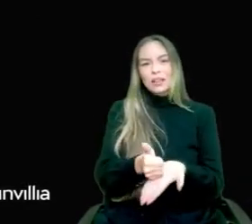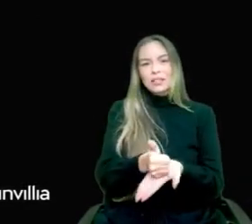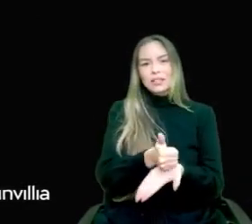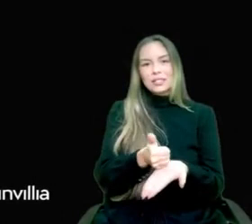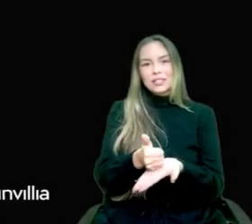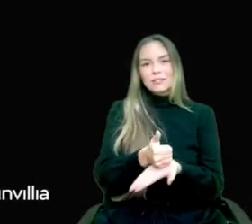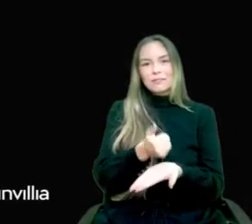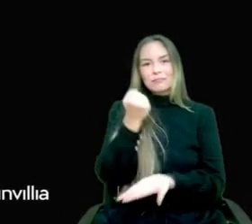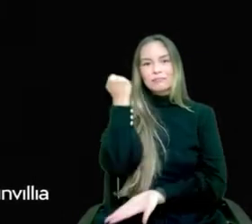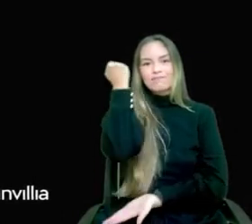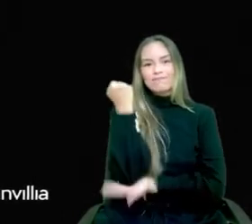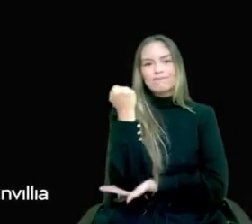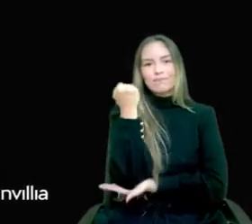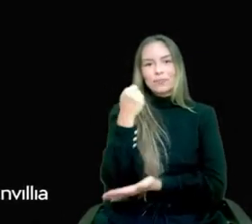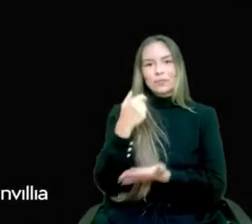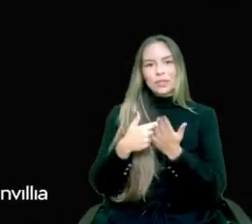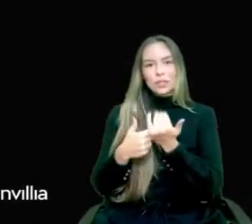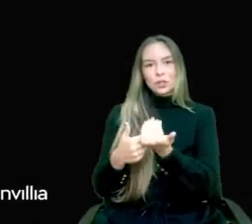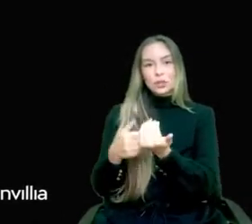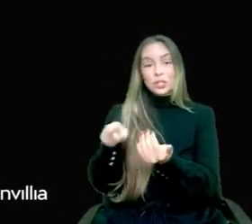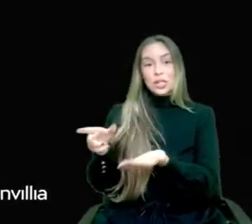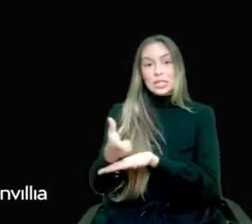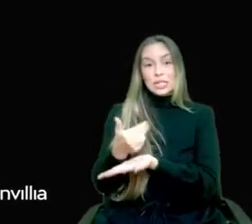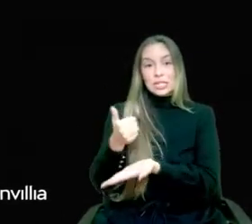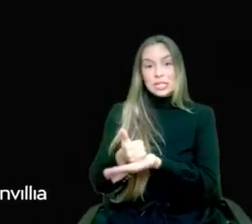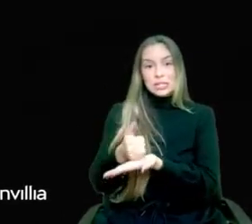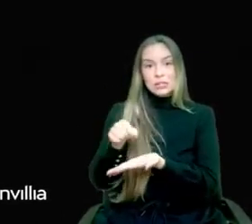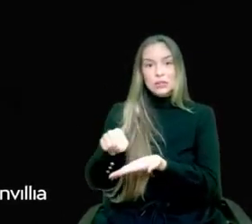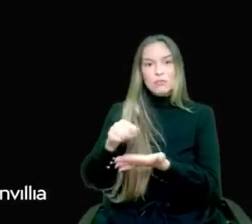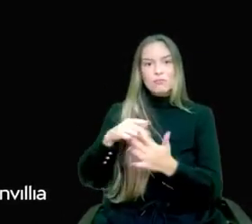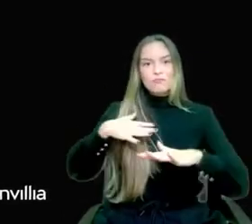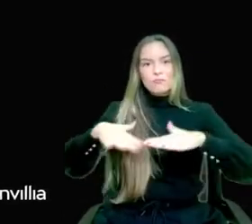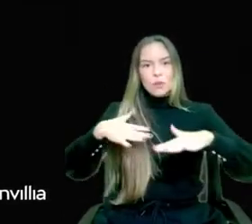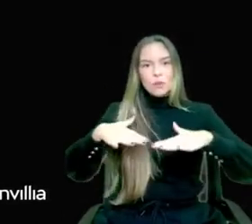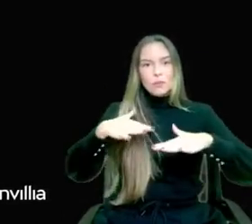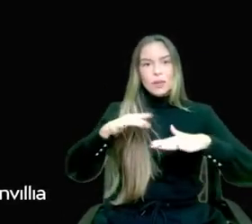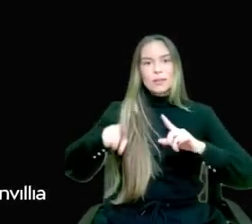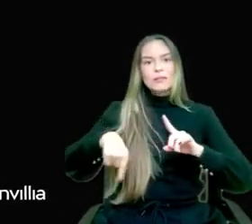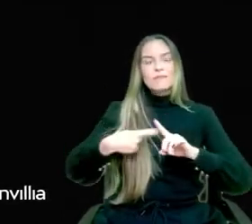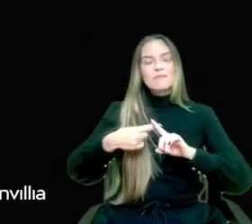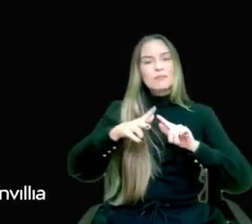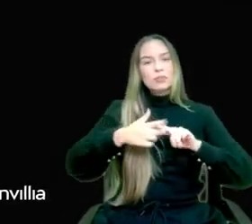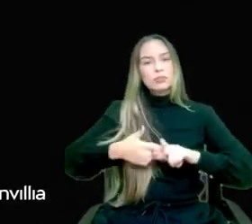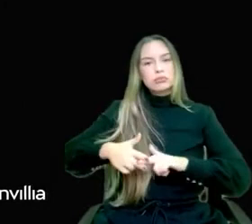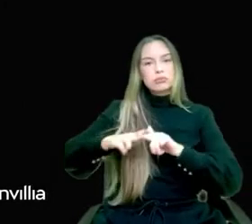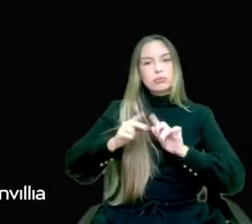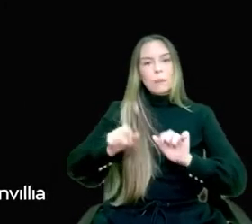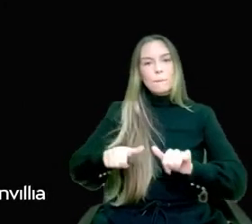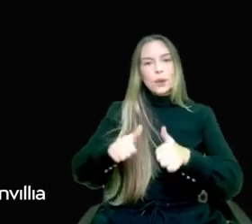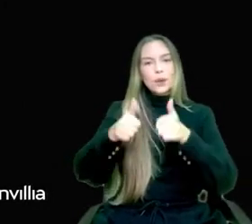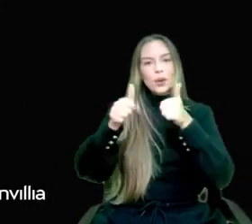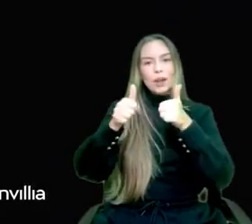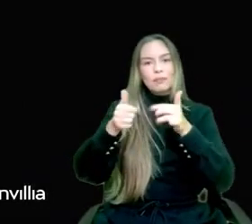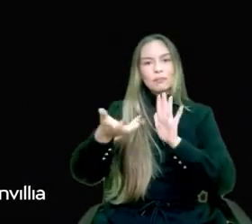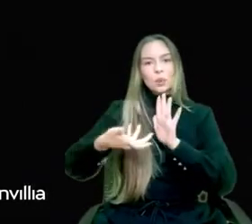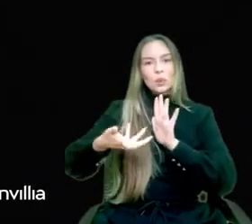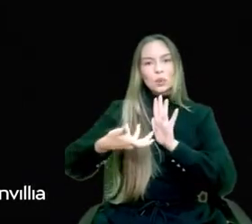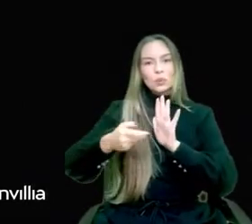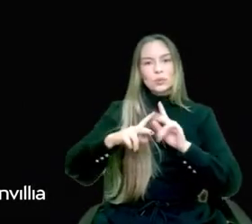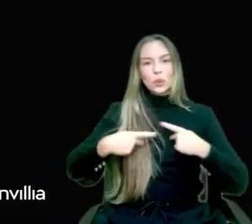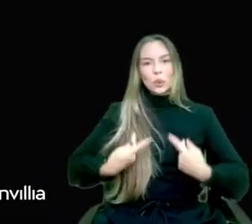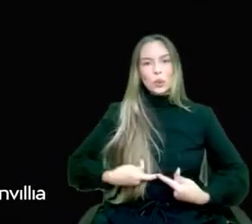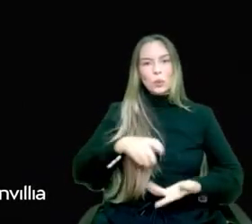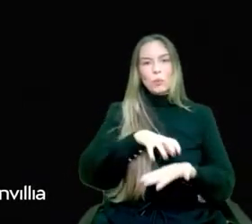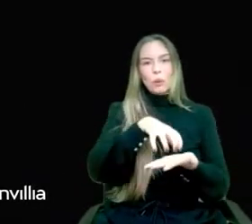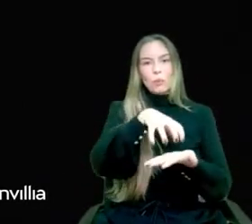to augment and perfect human productivity everywhere. So, this means